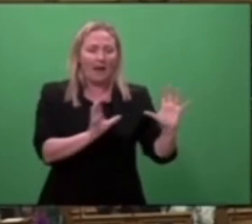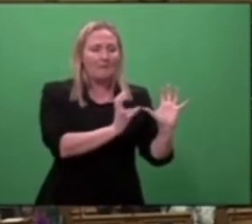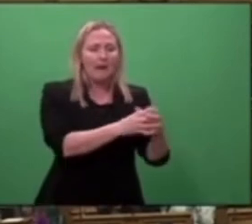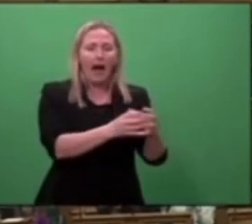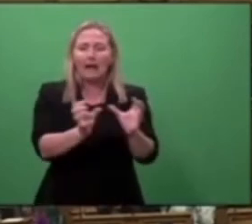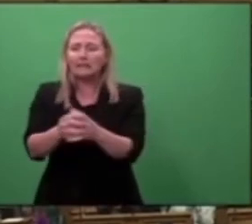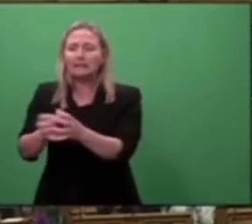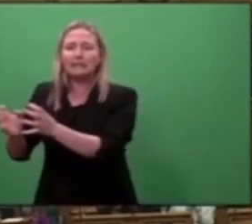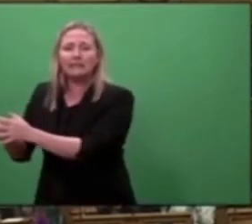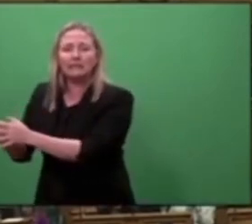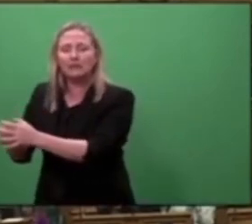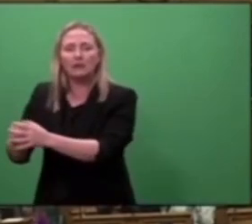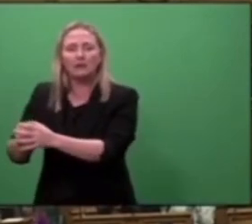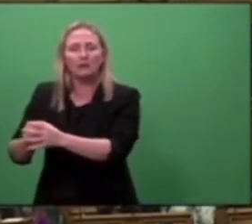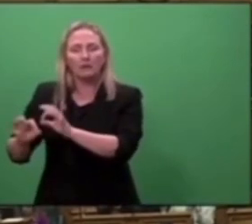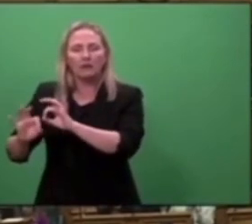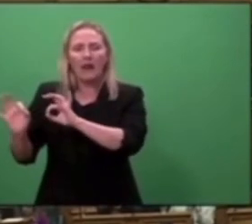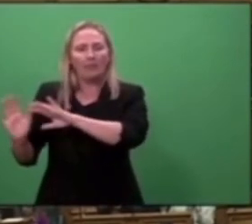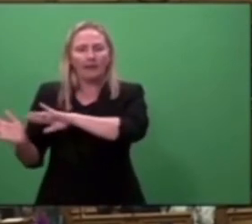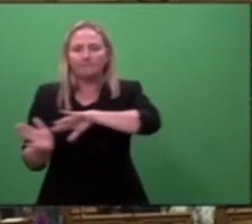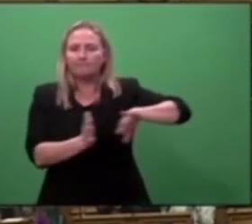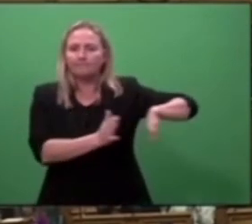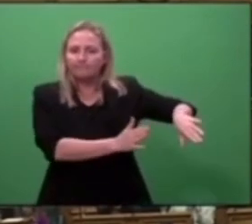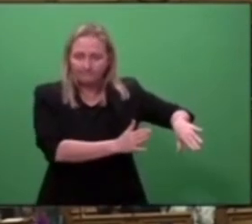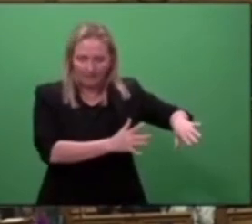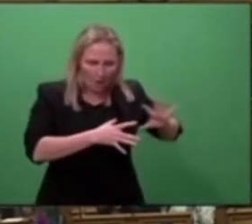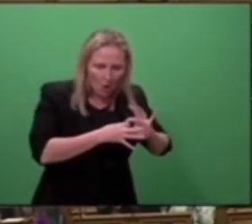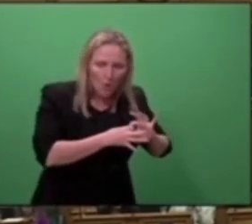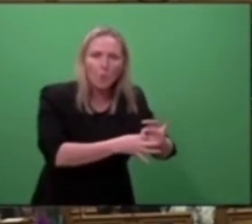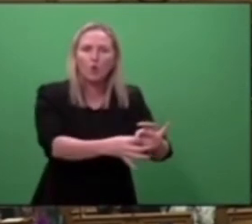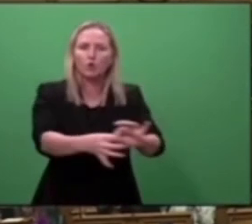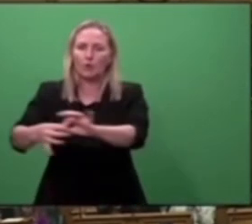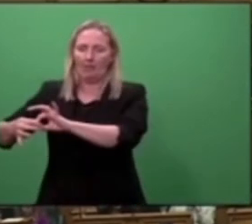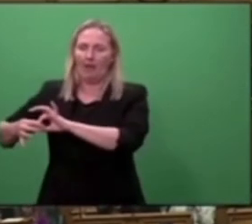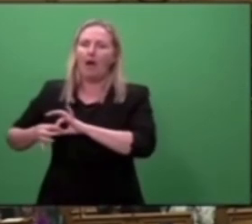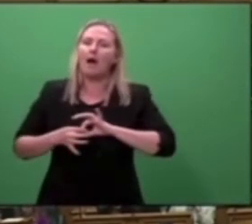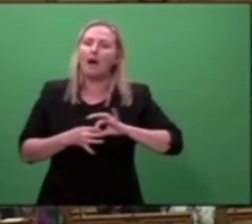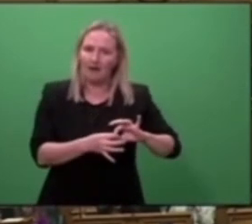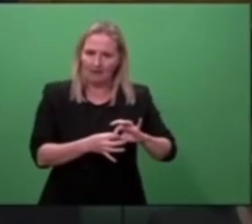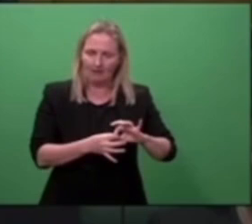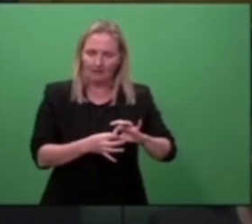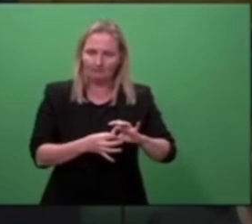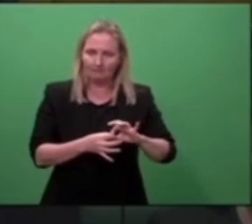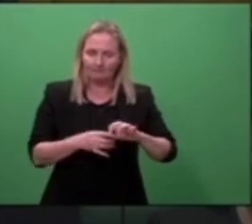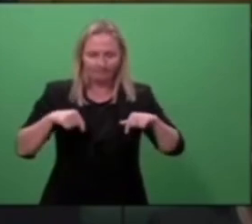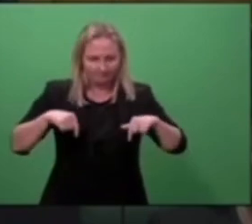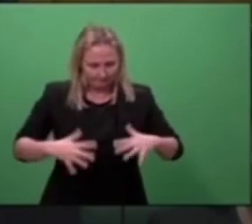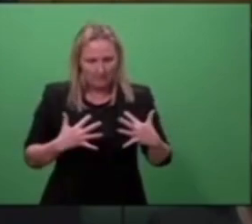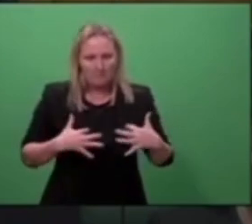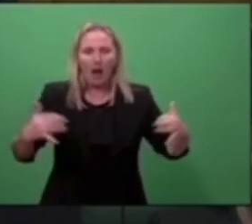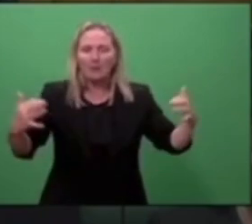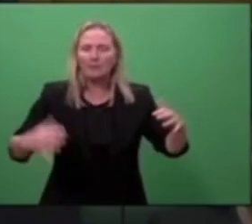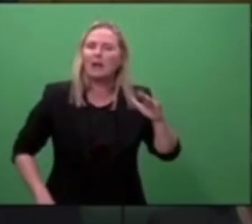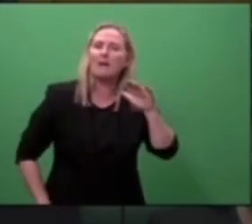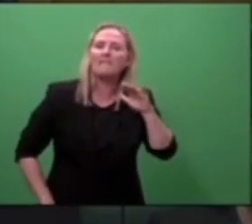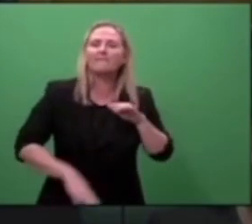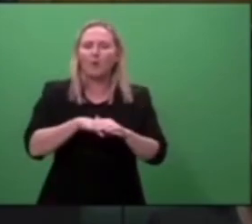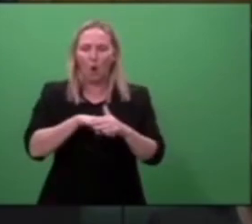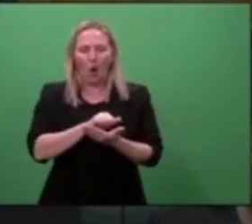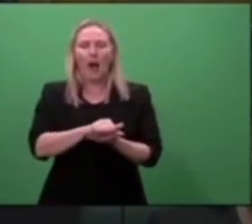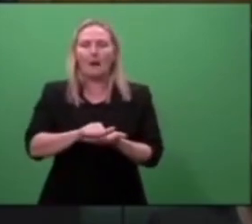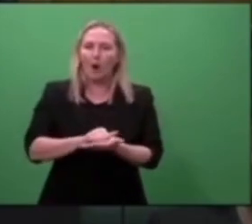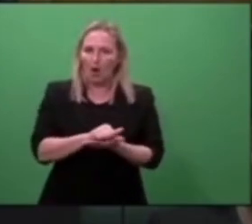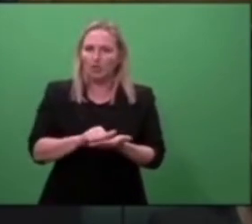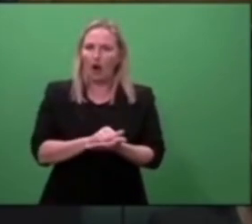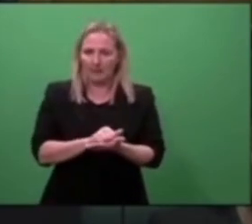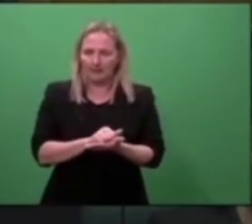perspectives and work together in order to have that sincere apology and redress, is